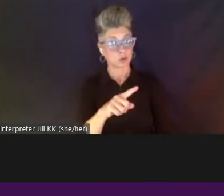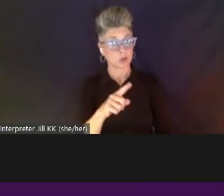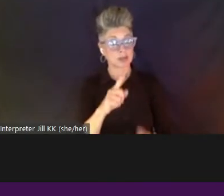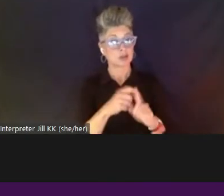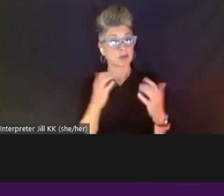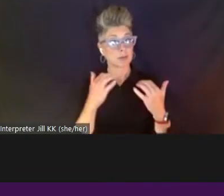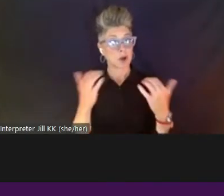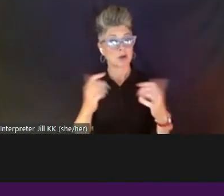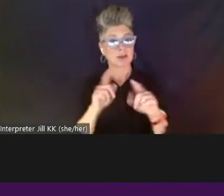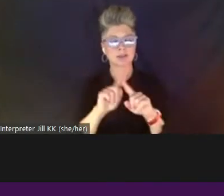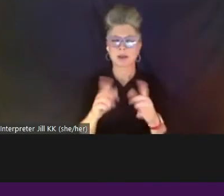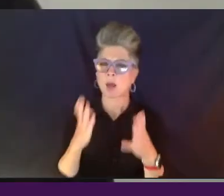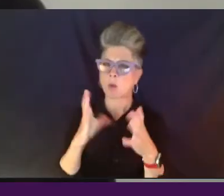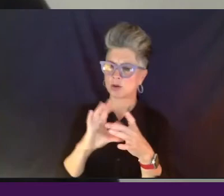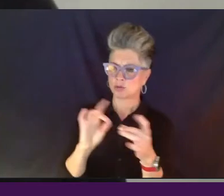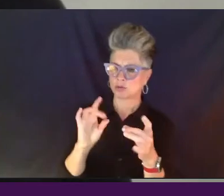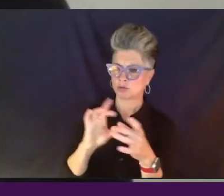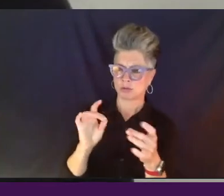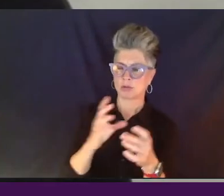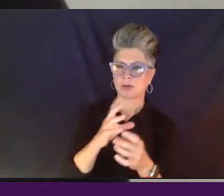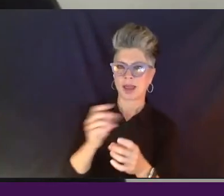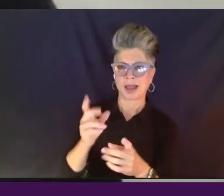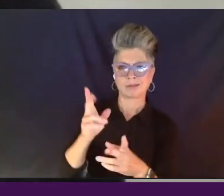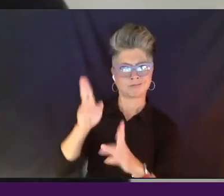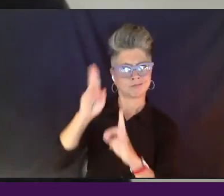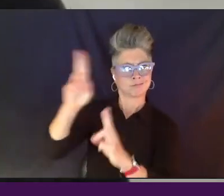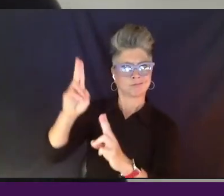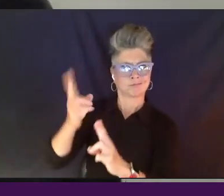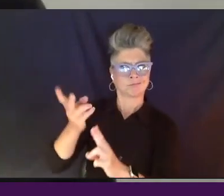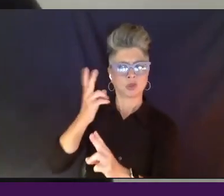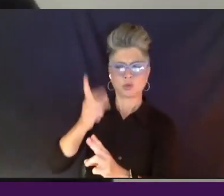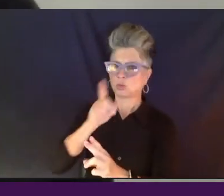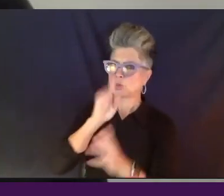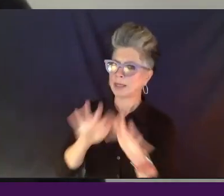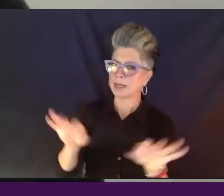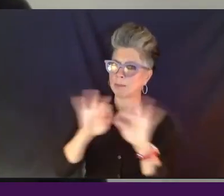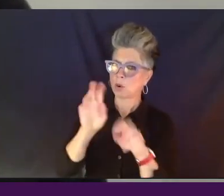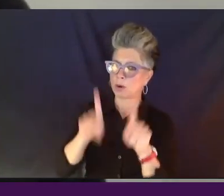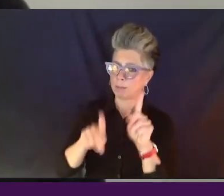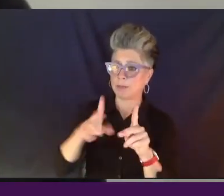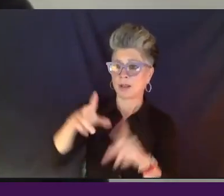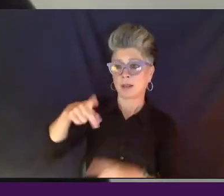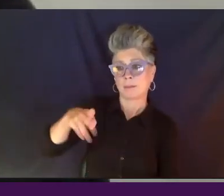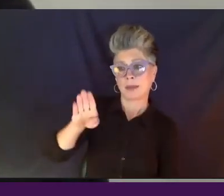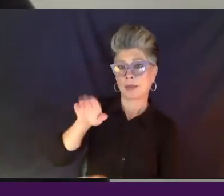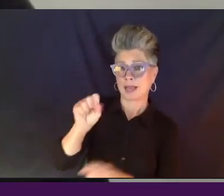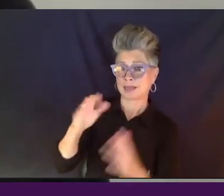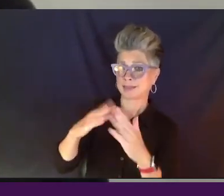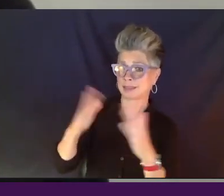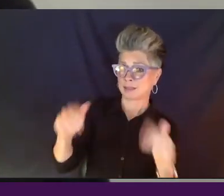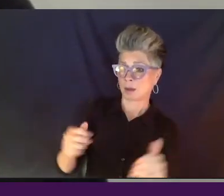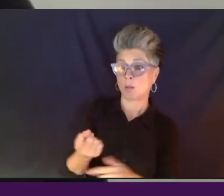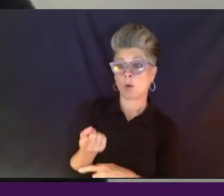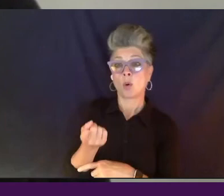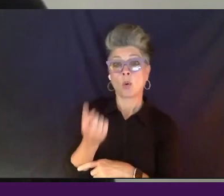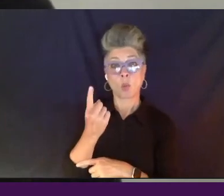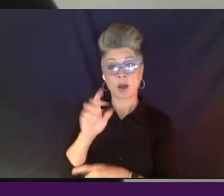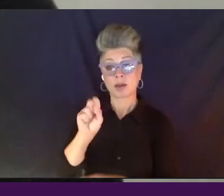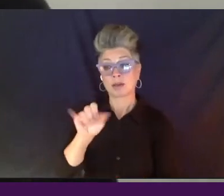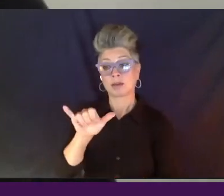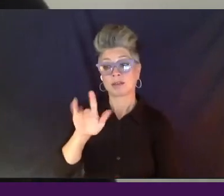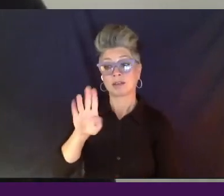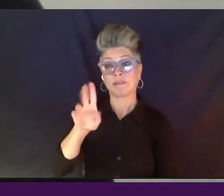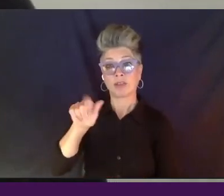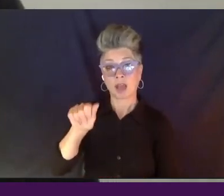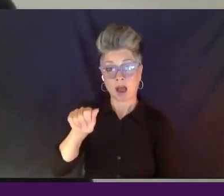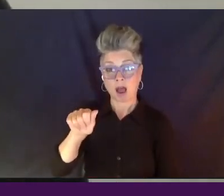think I just want to give a shout out to two really important people within the PBS system. One is very recently, Sylvia Bug, who's